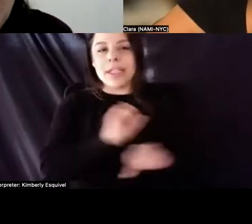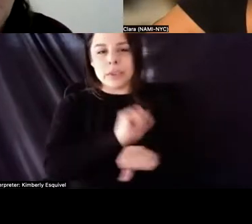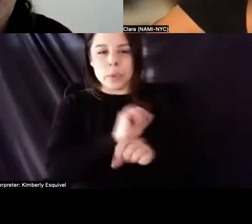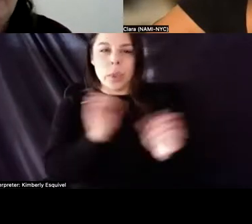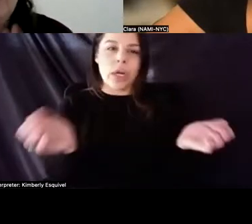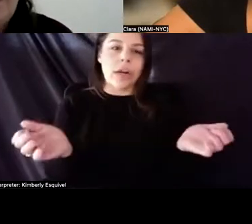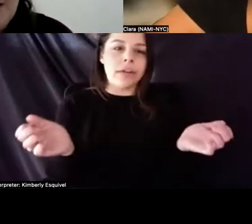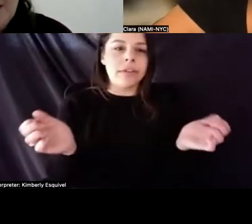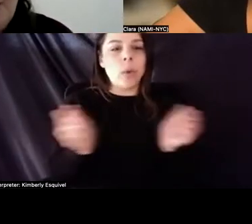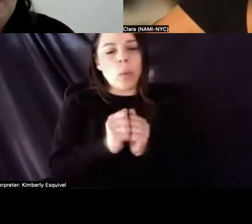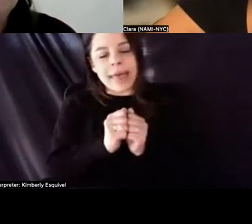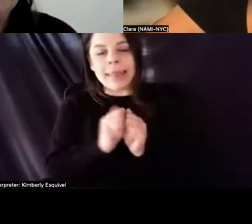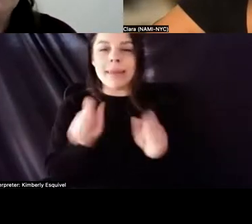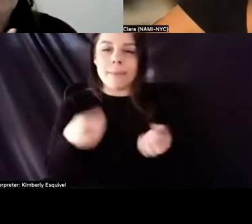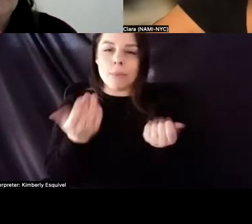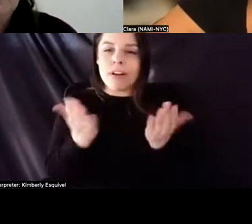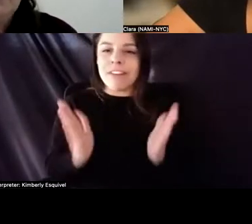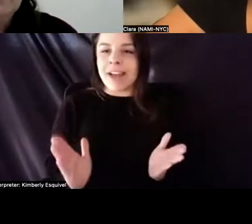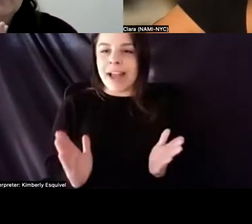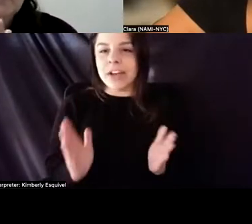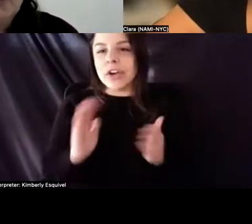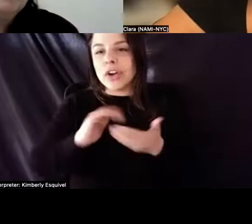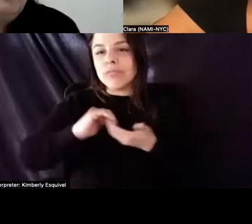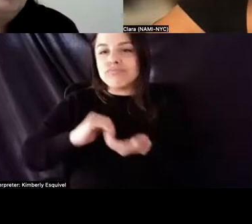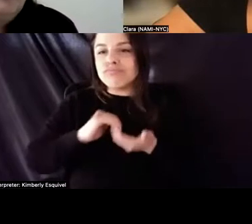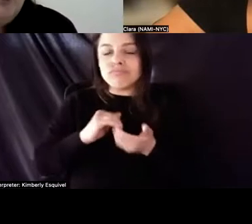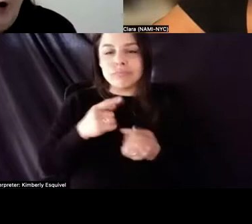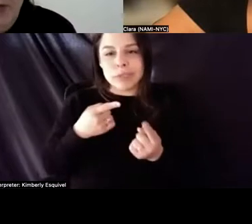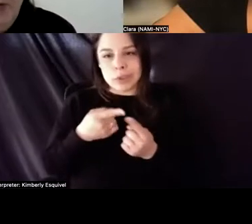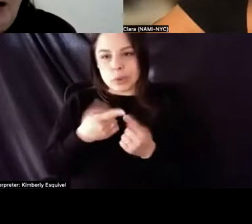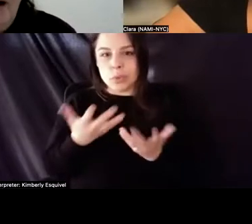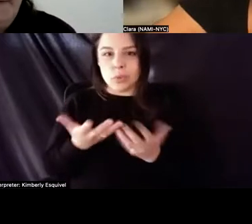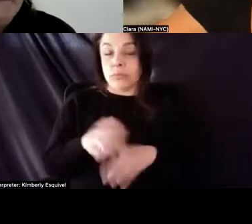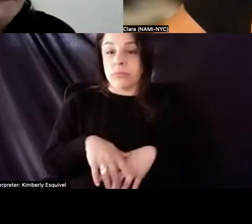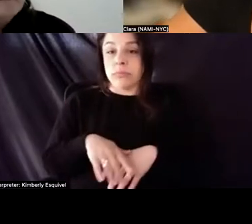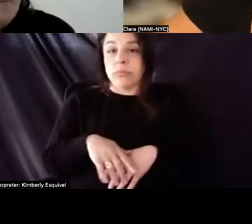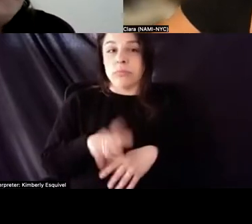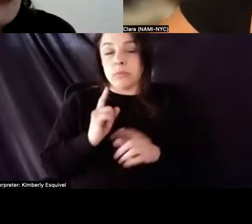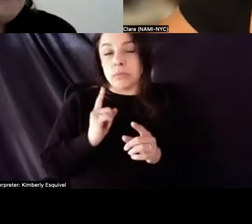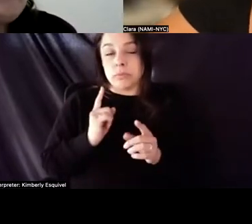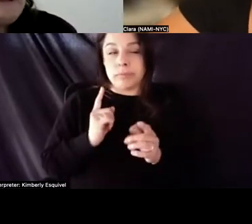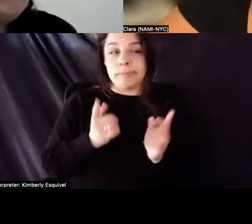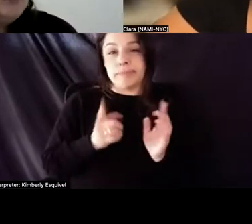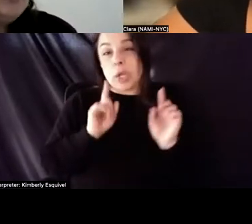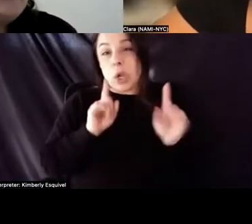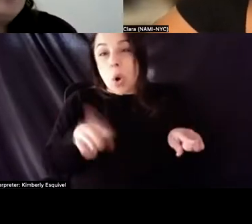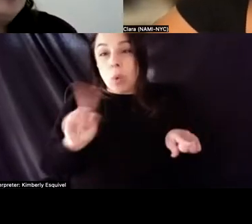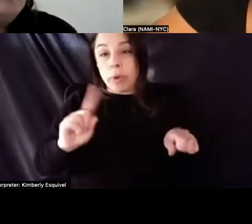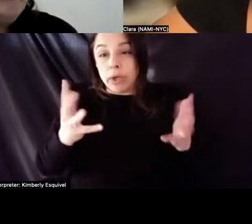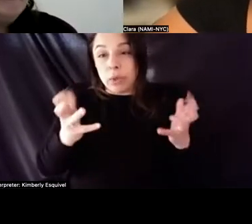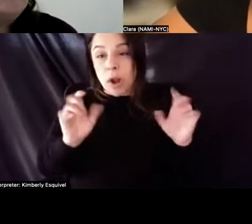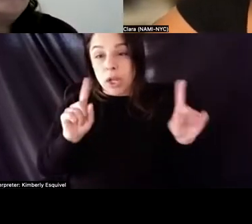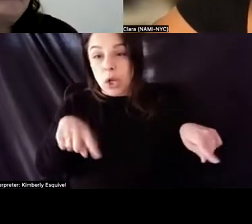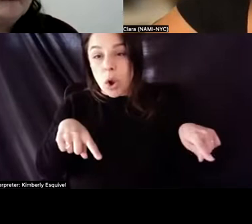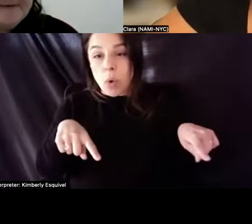the partner or work with the provider to like towards where you want to go. Um, and I haven't heard, I don't